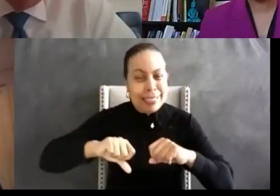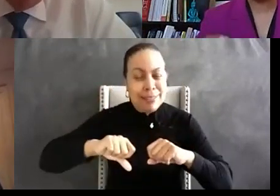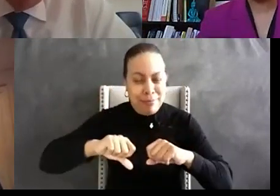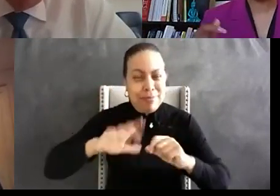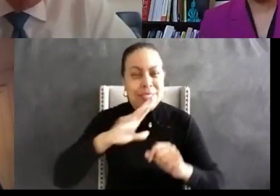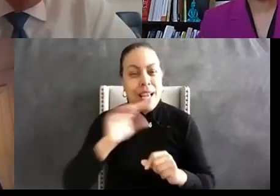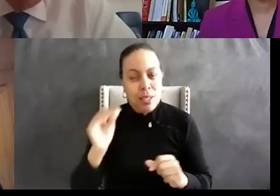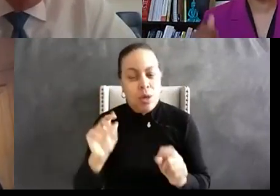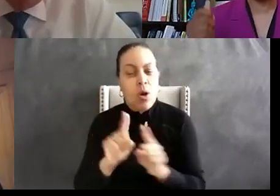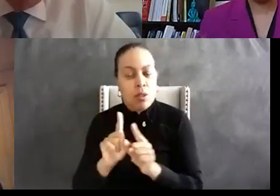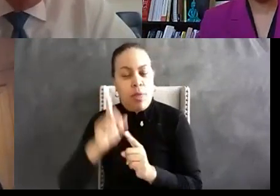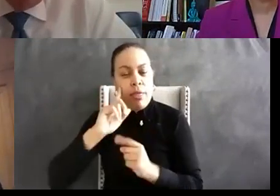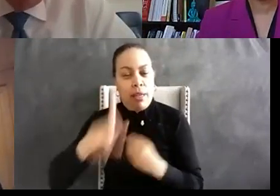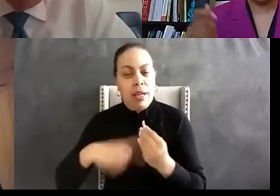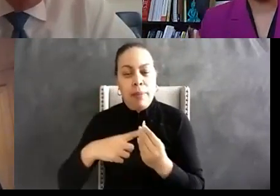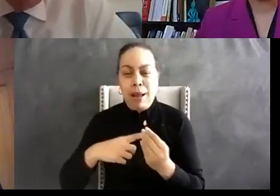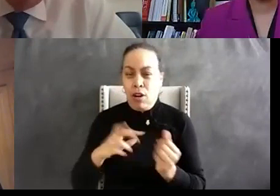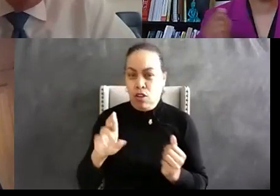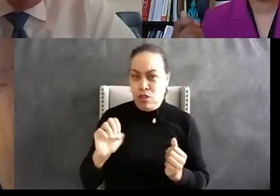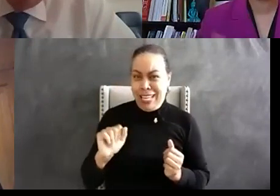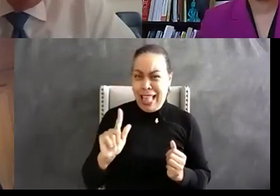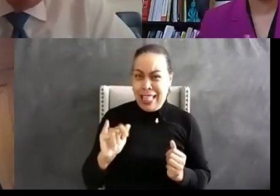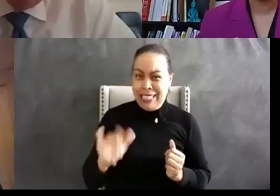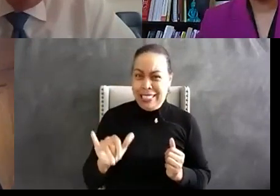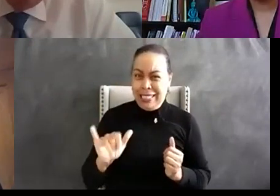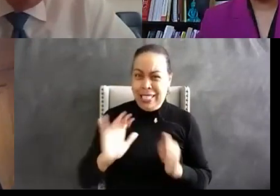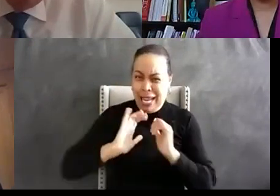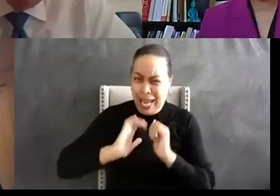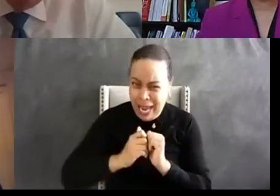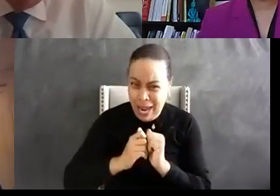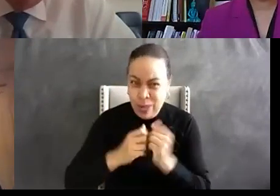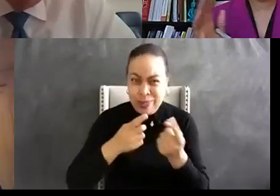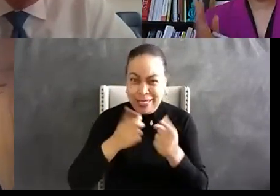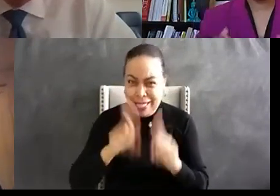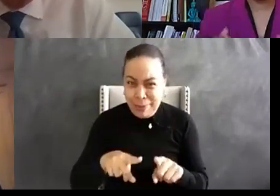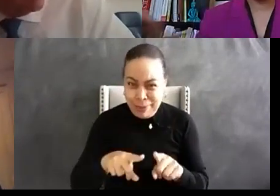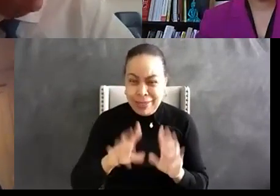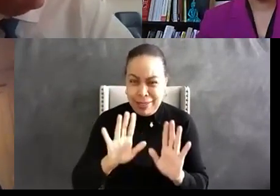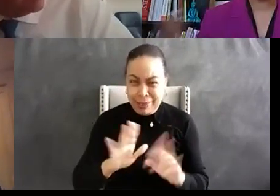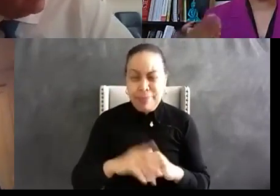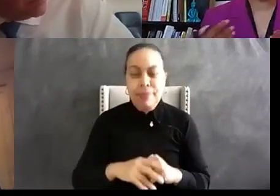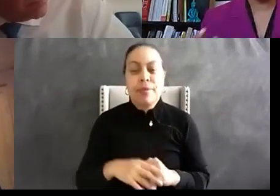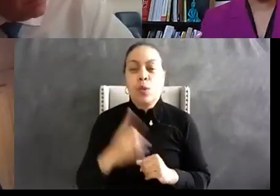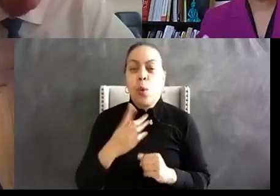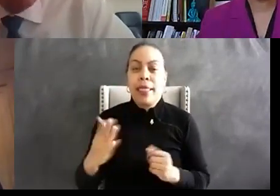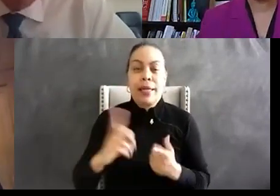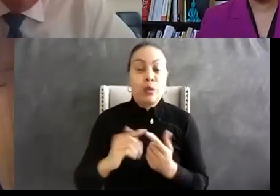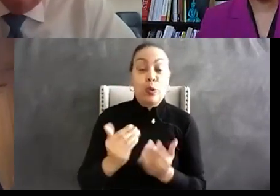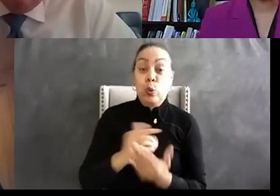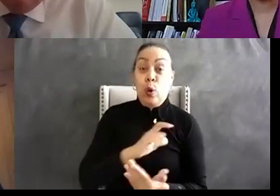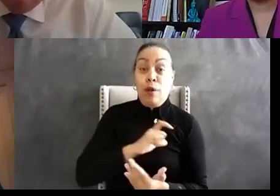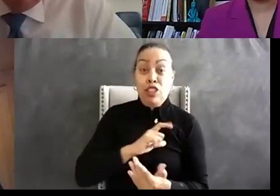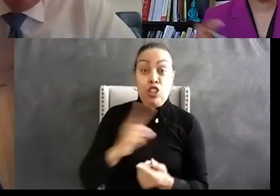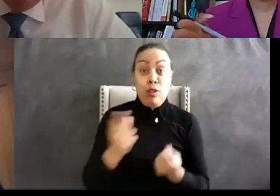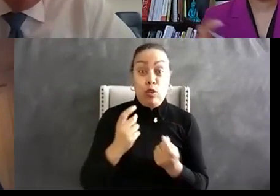you have to talk about the practicality and the reality of how this is being done and it's one thing to bring recruits or officers in the